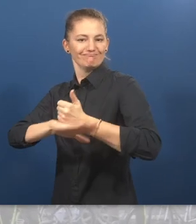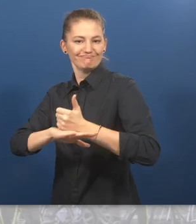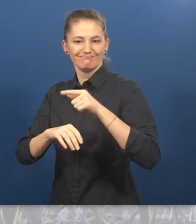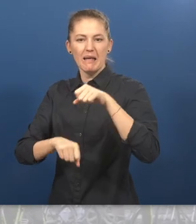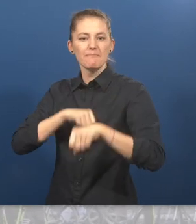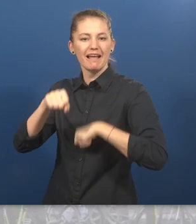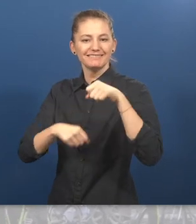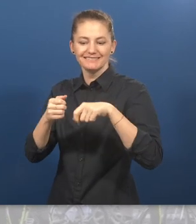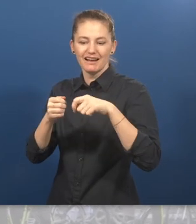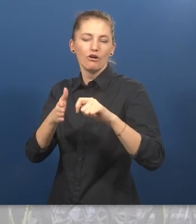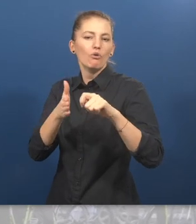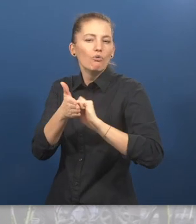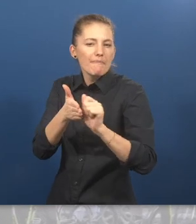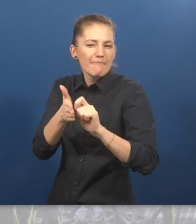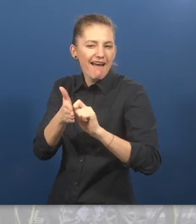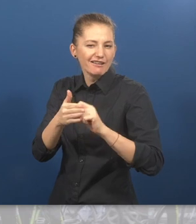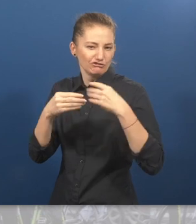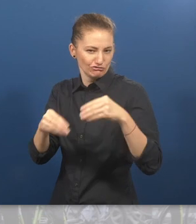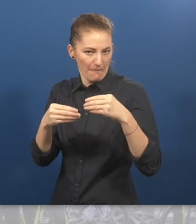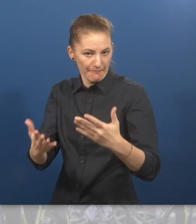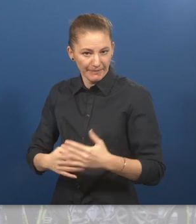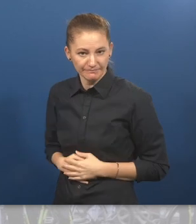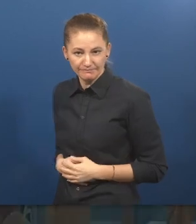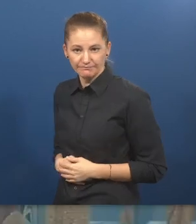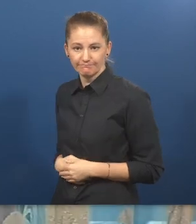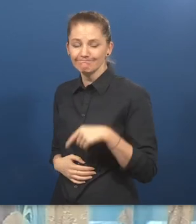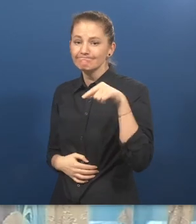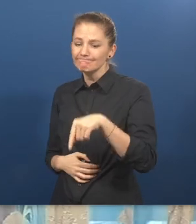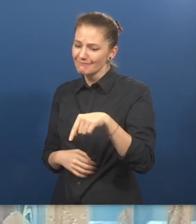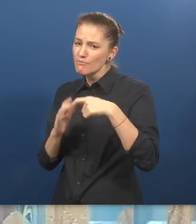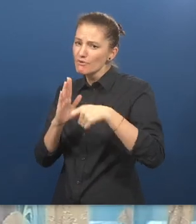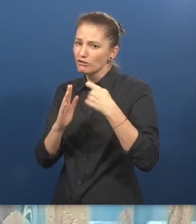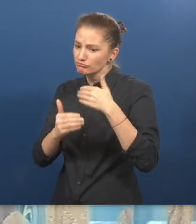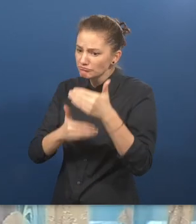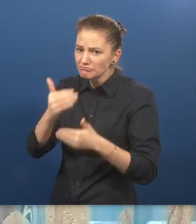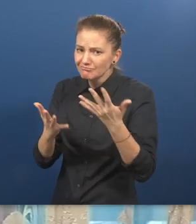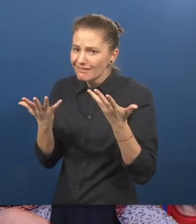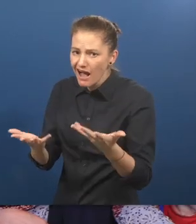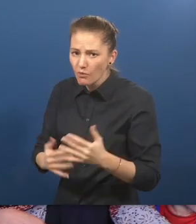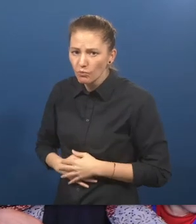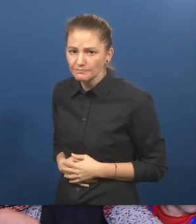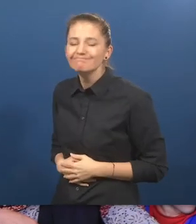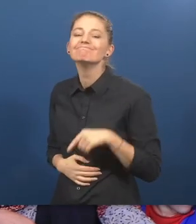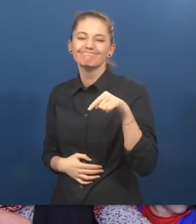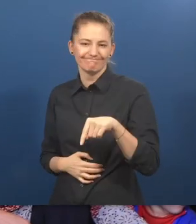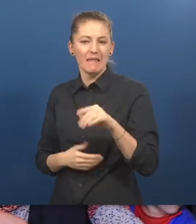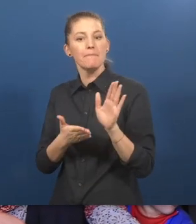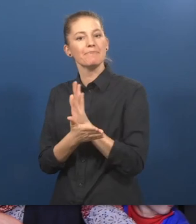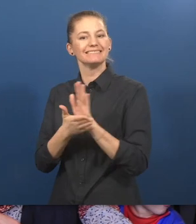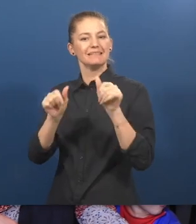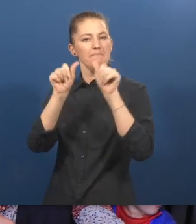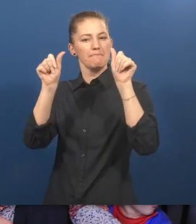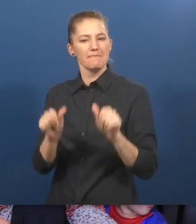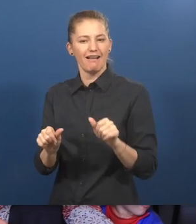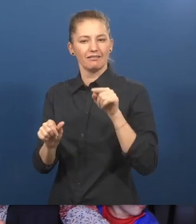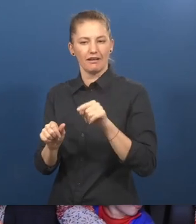work? People with bicycles on the street. The business model was very essential for the physical and economic